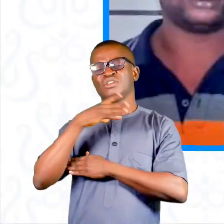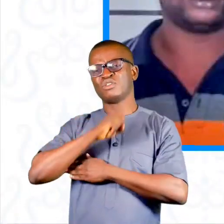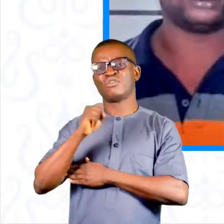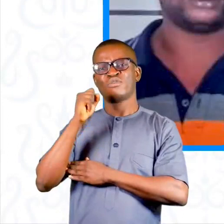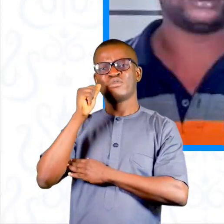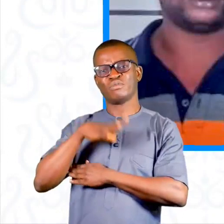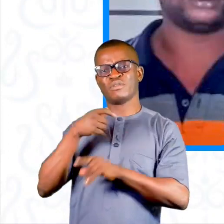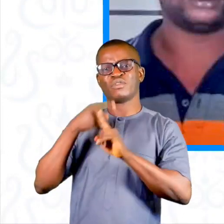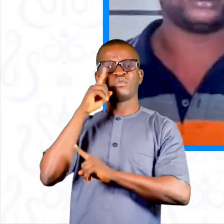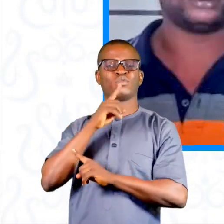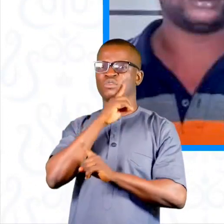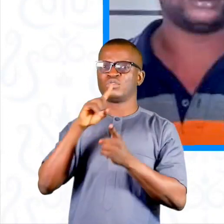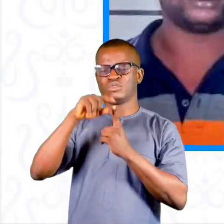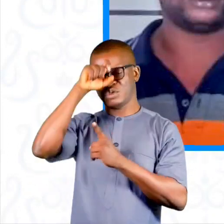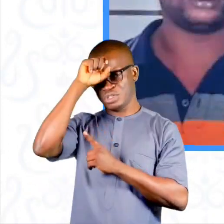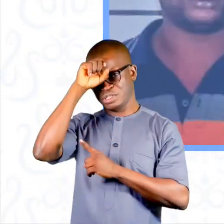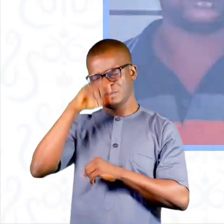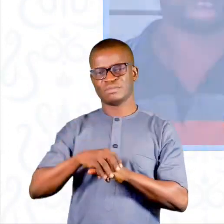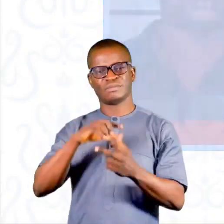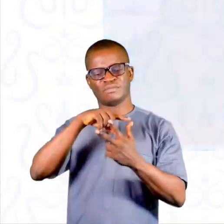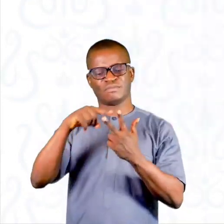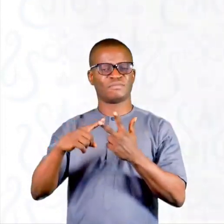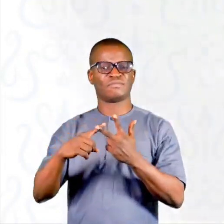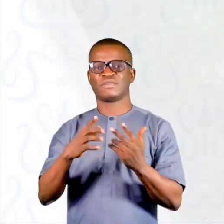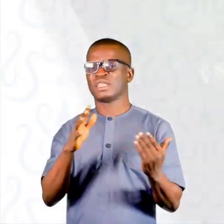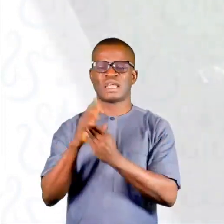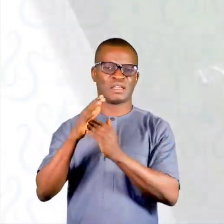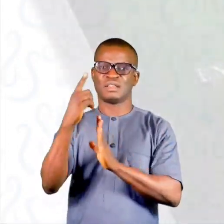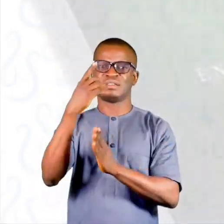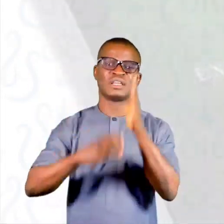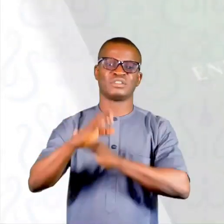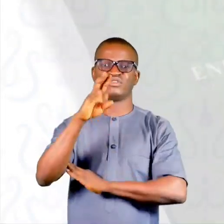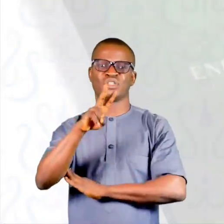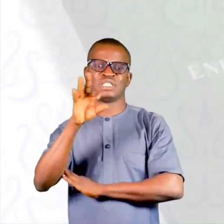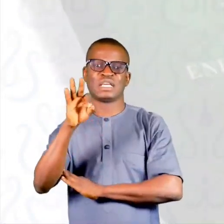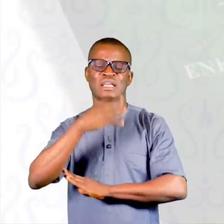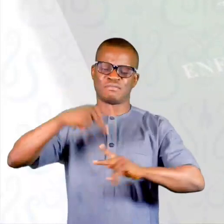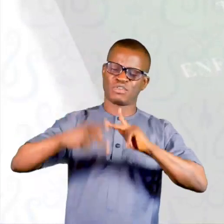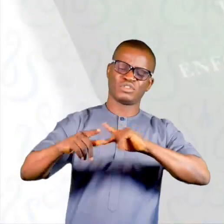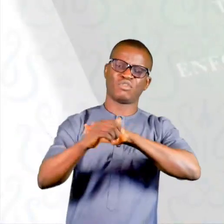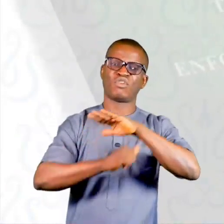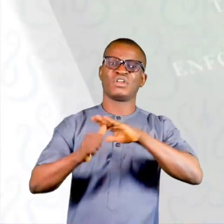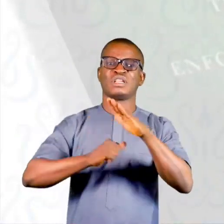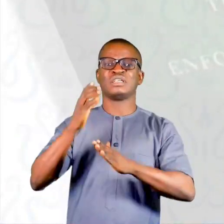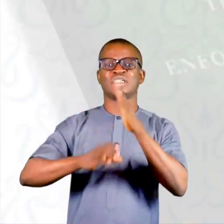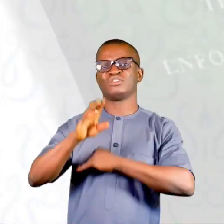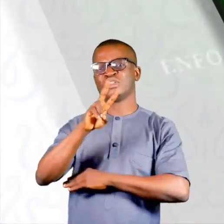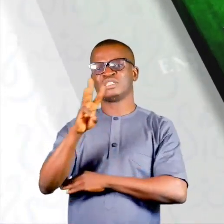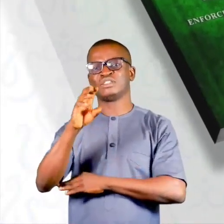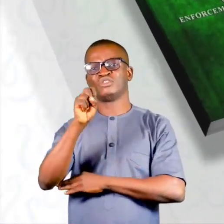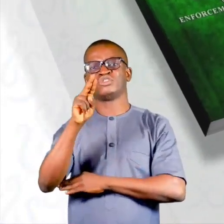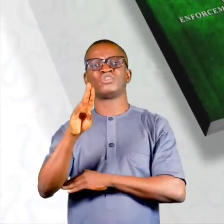-year-old female from Undo state to Egypt. The offence is contrary to section 29 and punishable under section